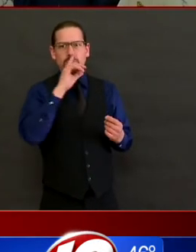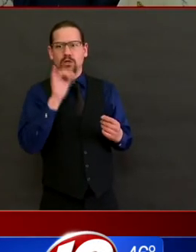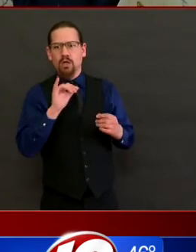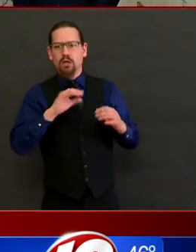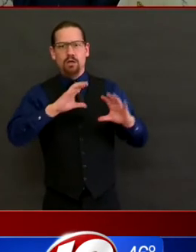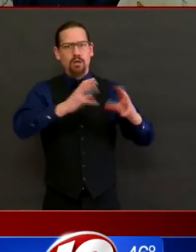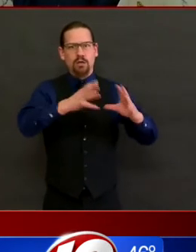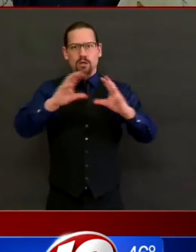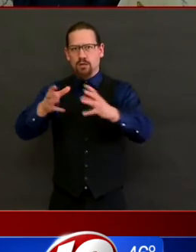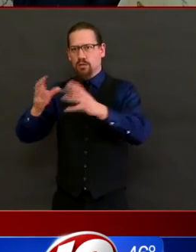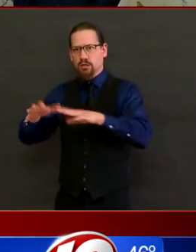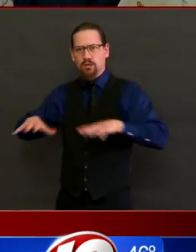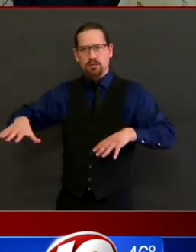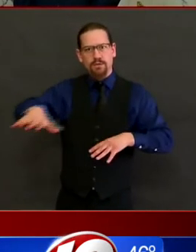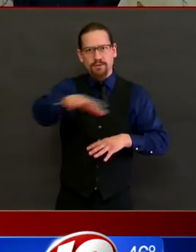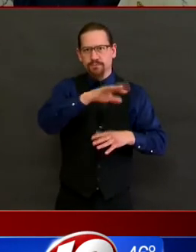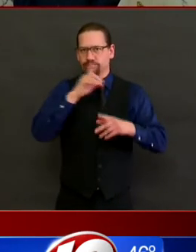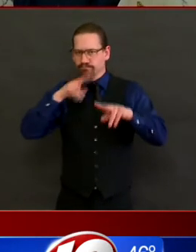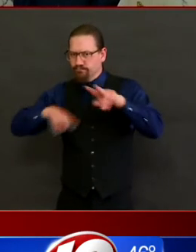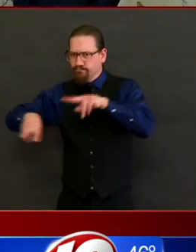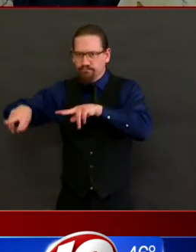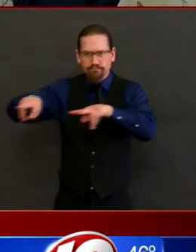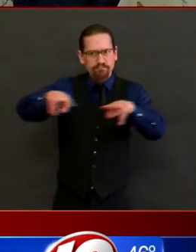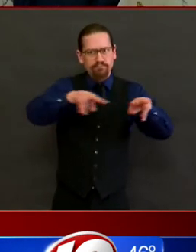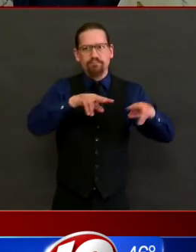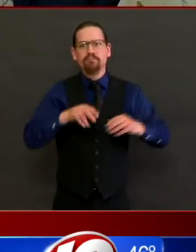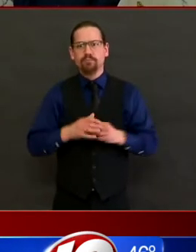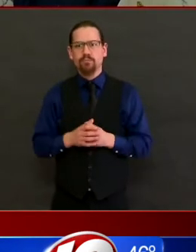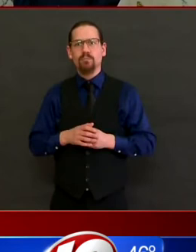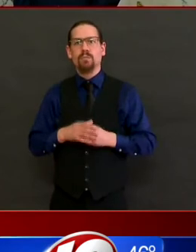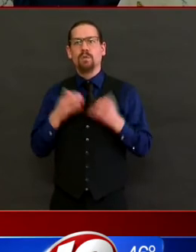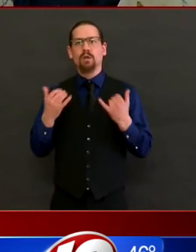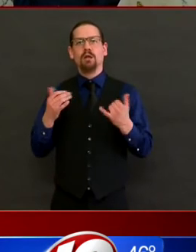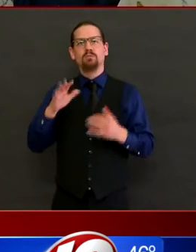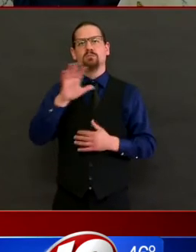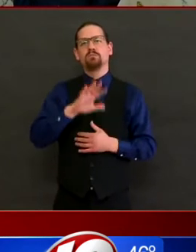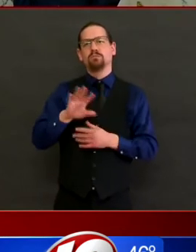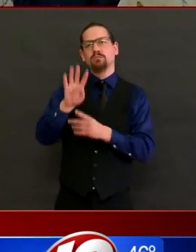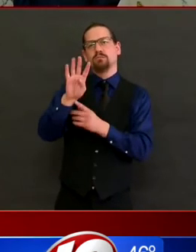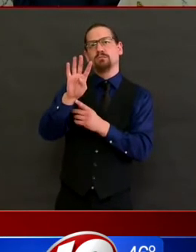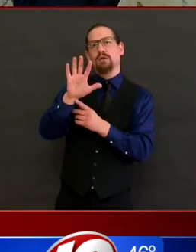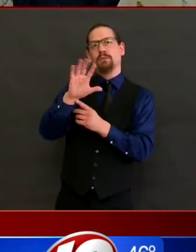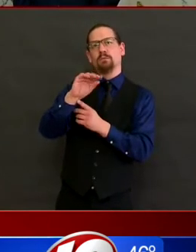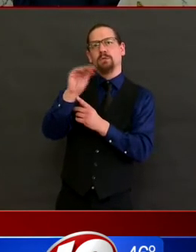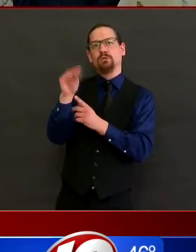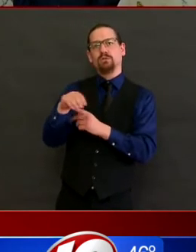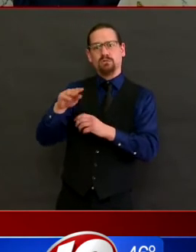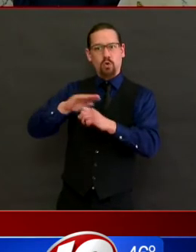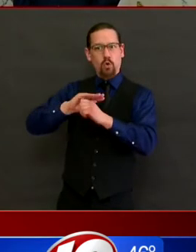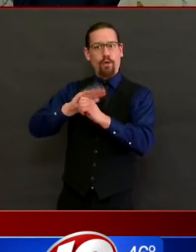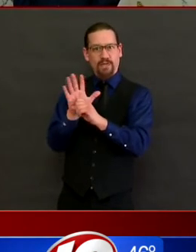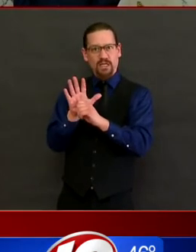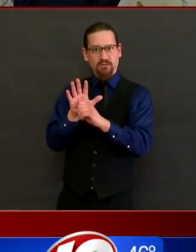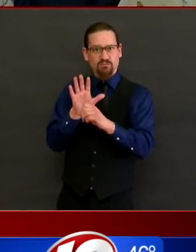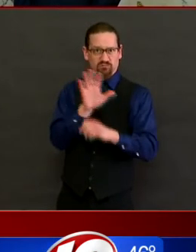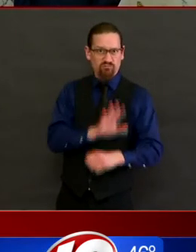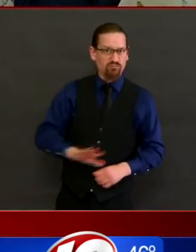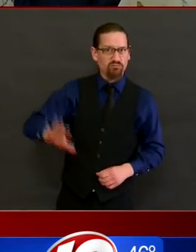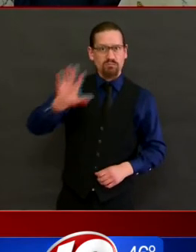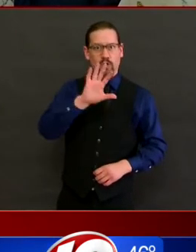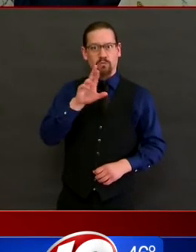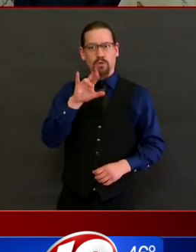-19 cases in Rhode Island are among Latino Rhode Islanders. That means they are